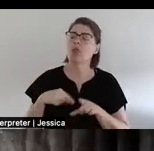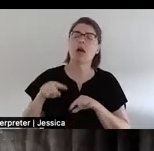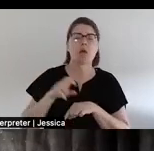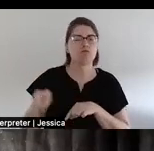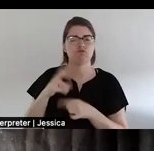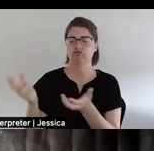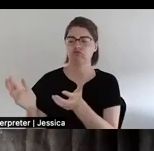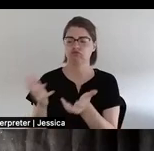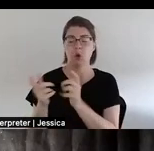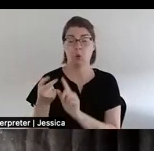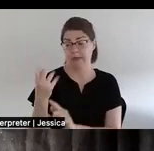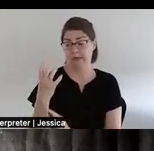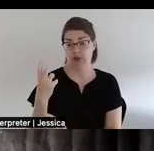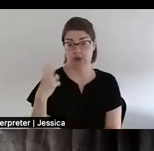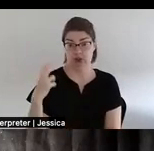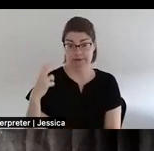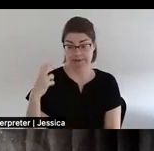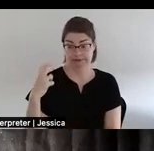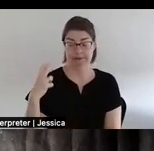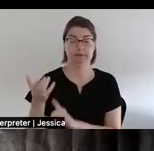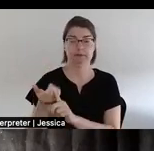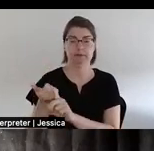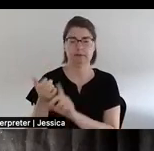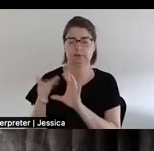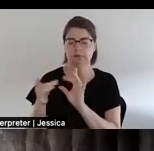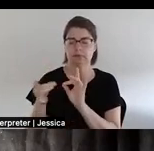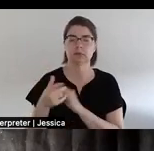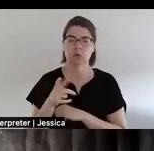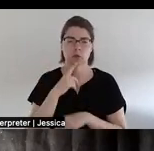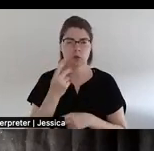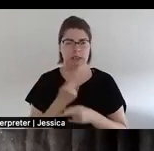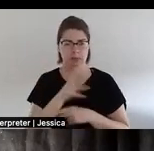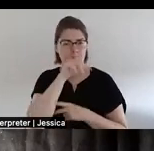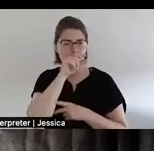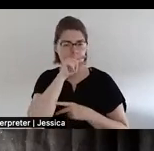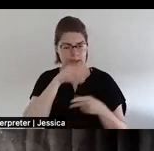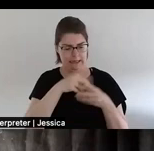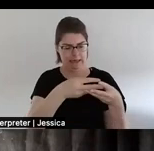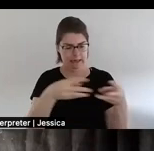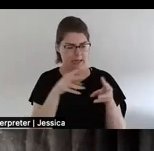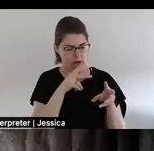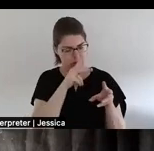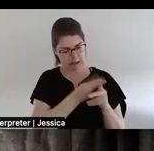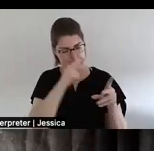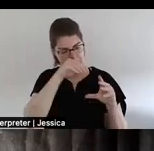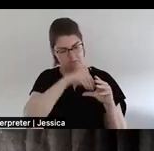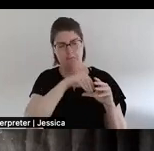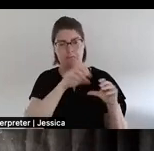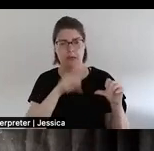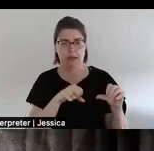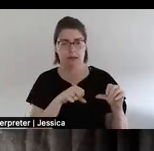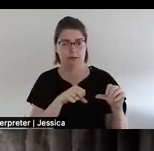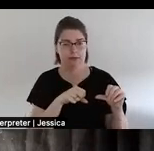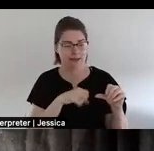one of the chiefs said. You can keep a bird in a cage. But